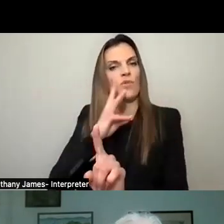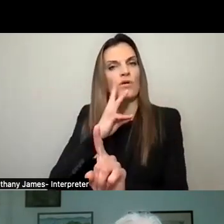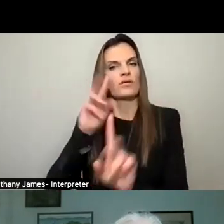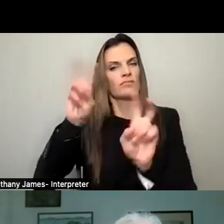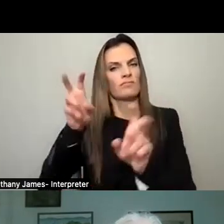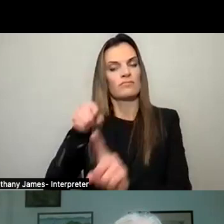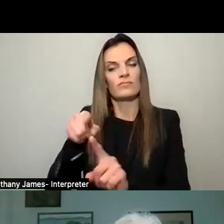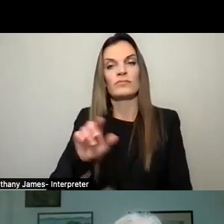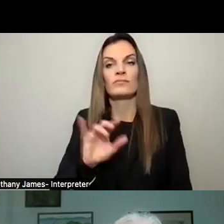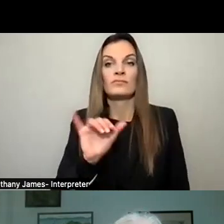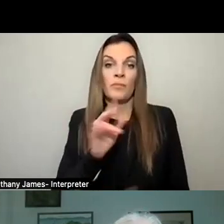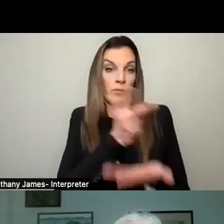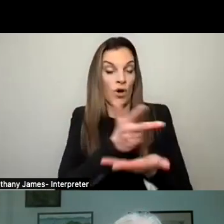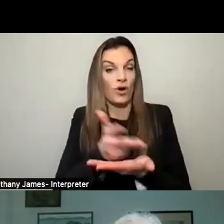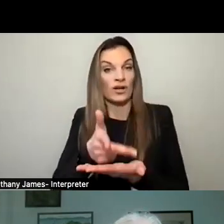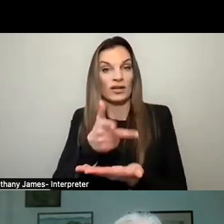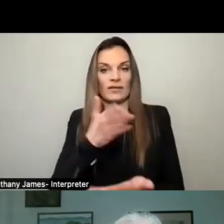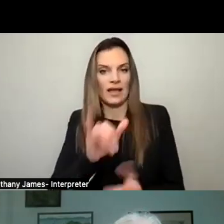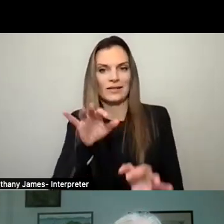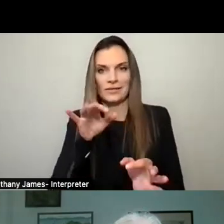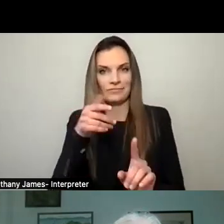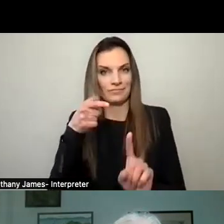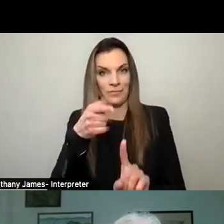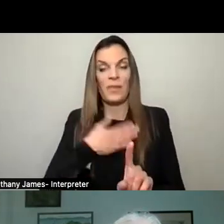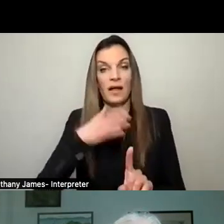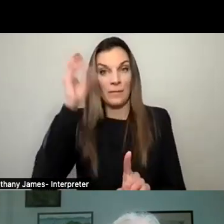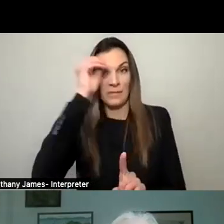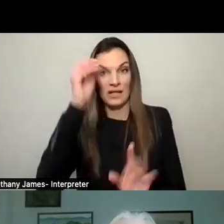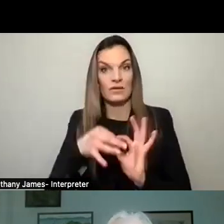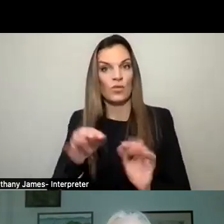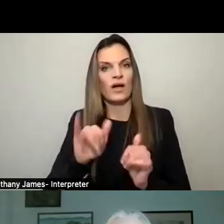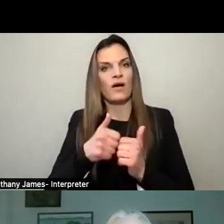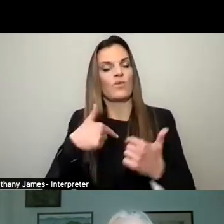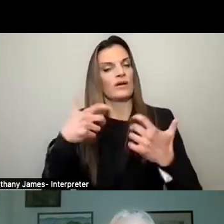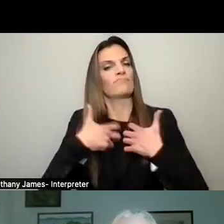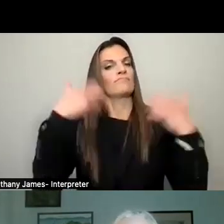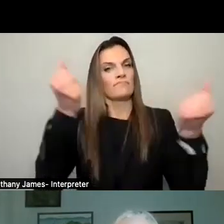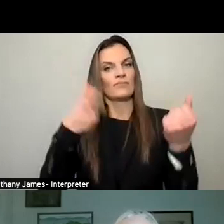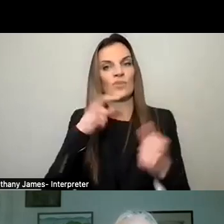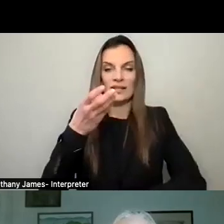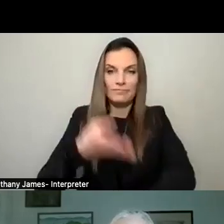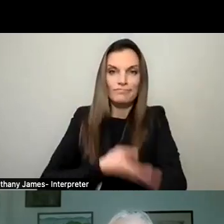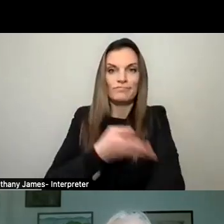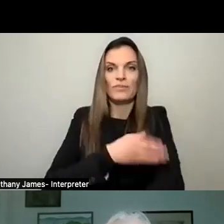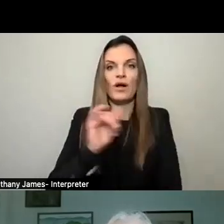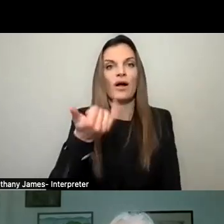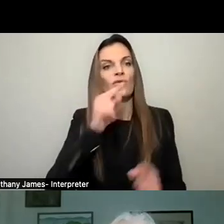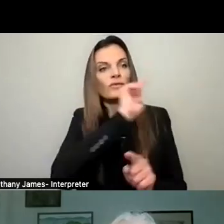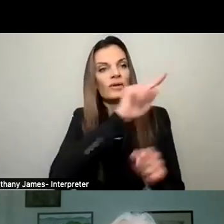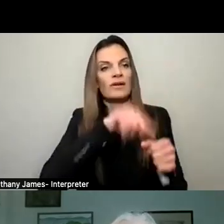parking. And what you hit there is a very big part of my opinion for the revitalization of Beekman. We need to work with other municipalities,